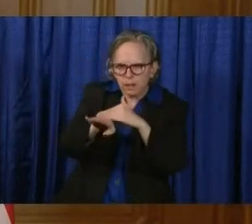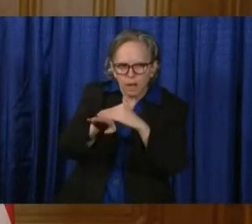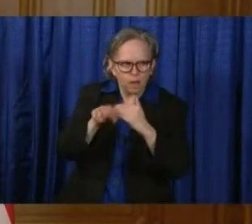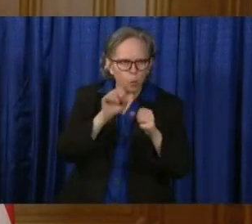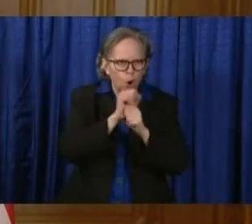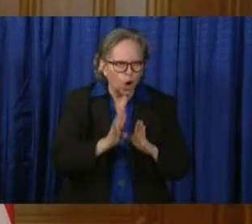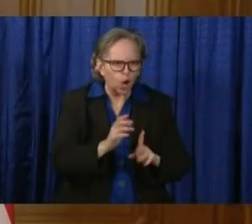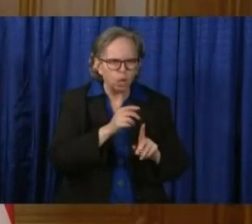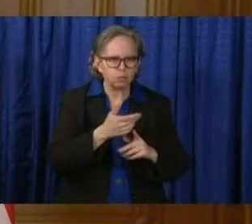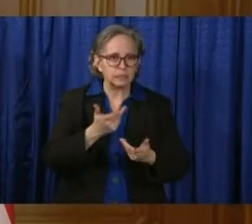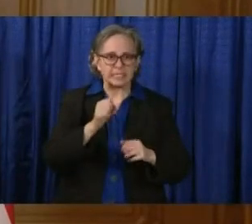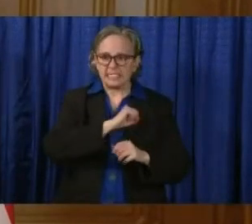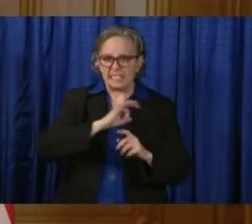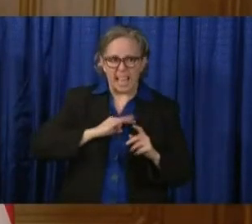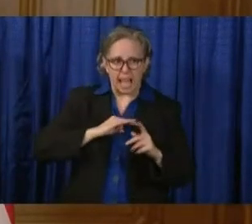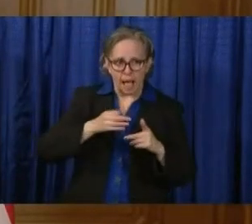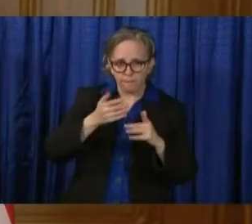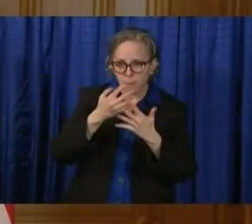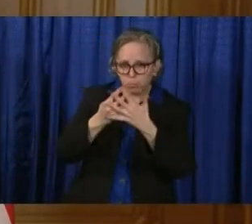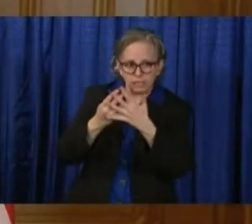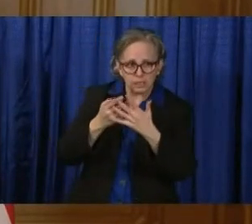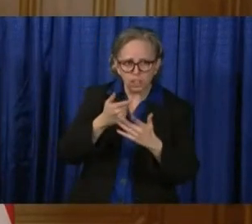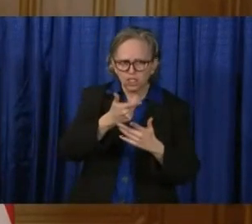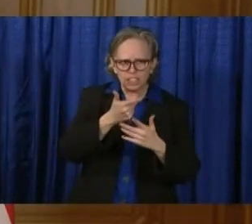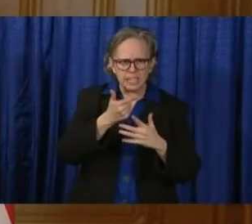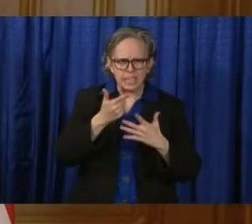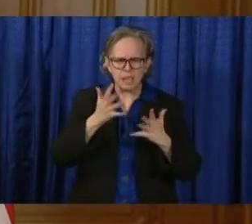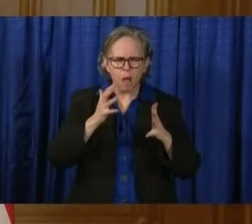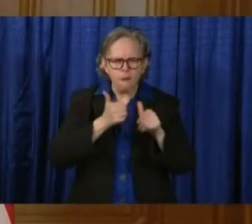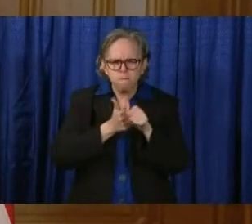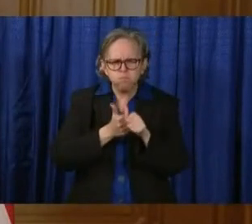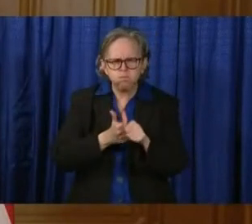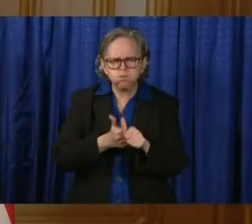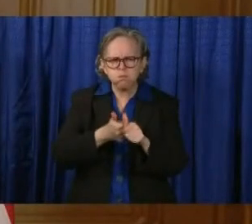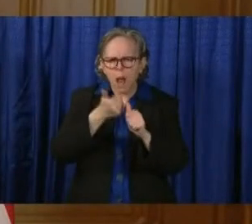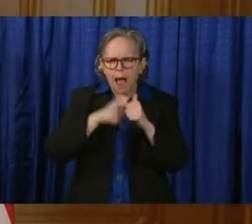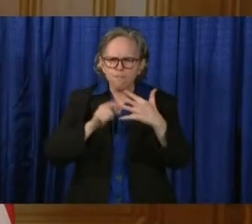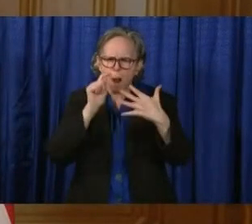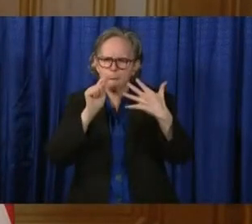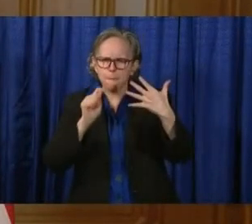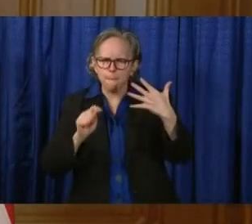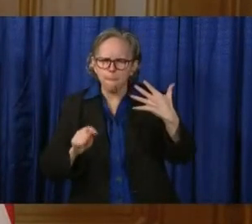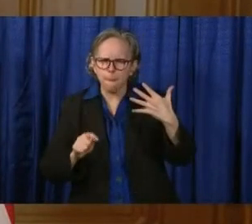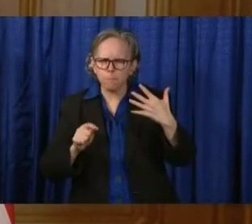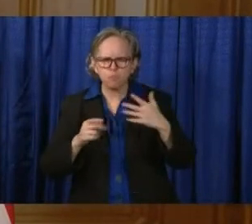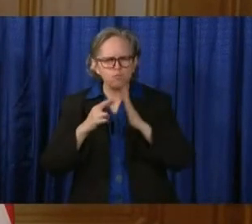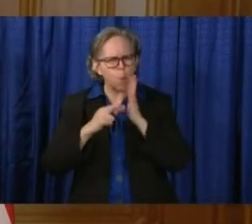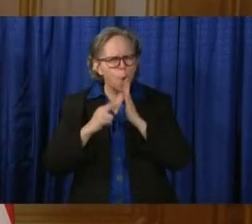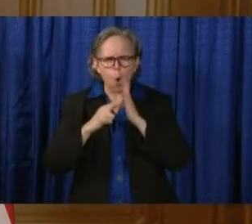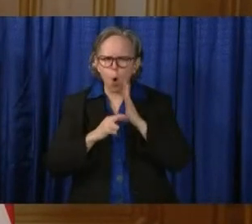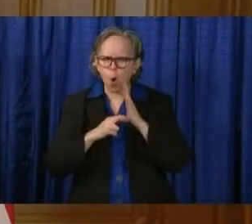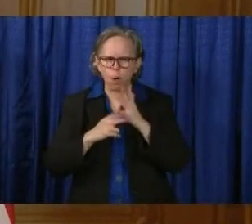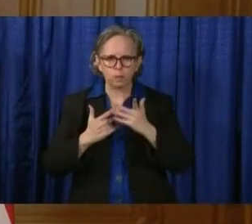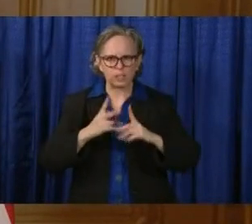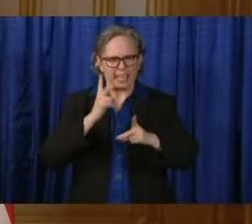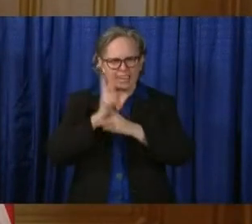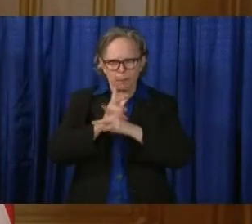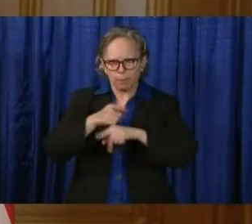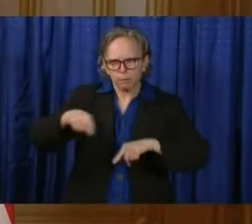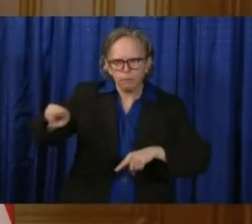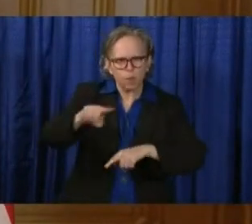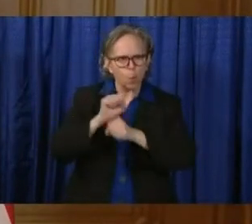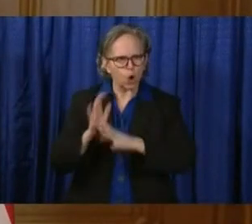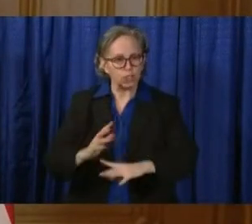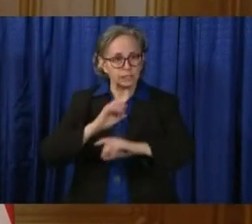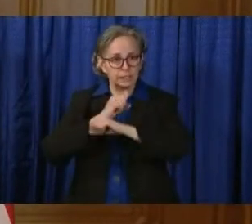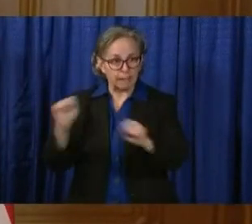when they come in. And she's been following every single protocol there is to follow. And what has happened is, in most of the prisons, it's been slow